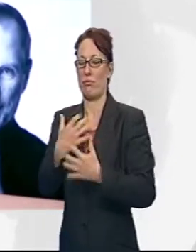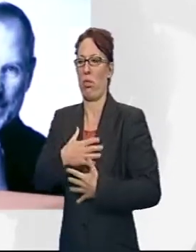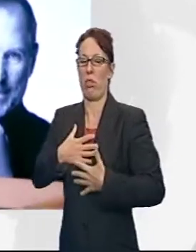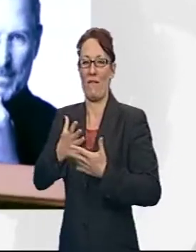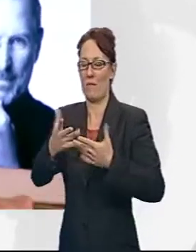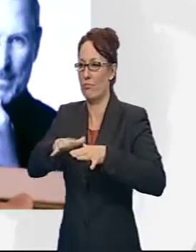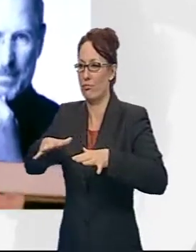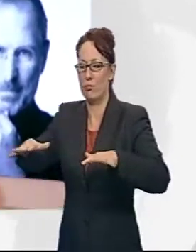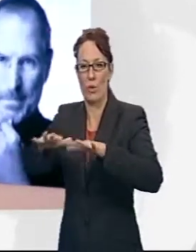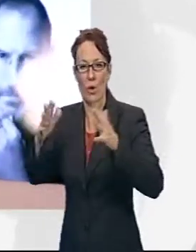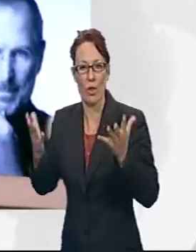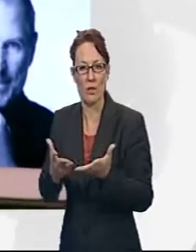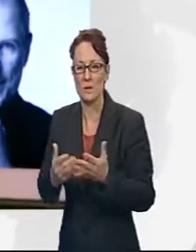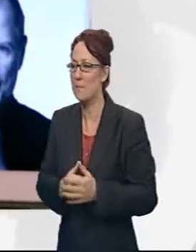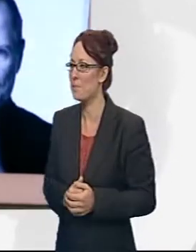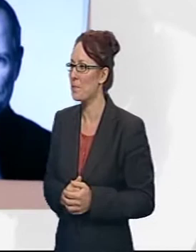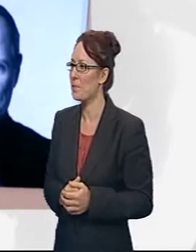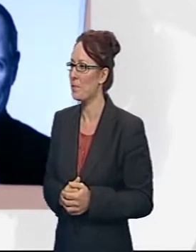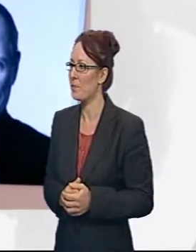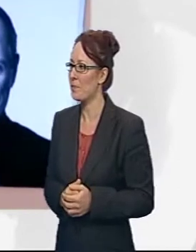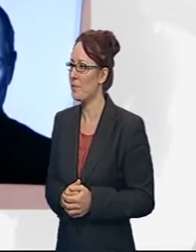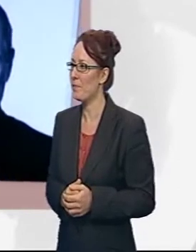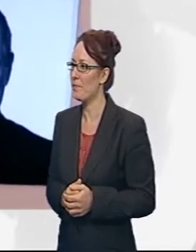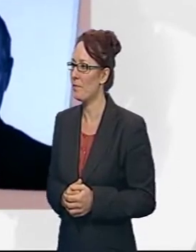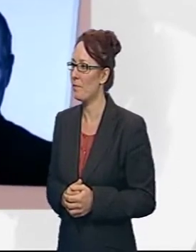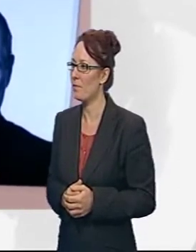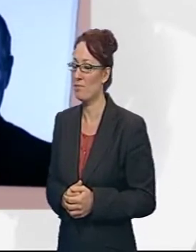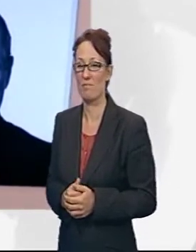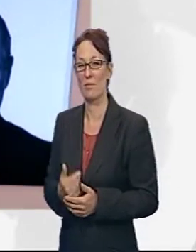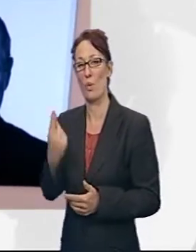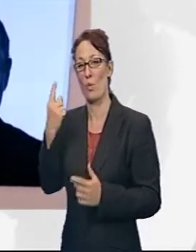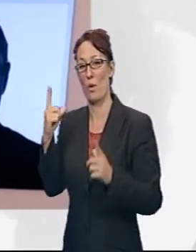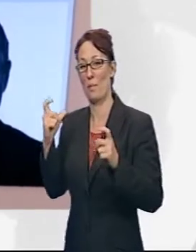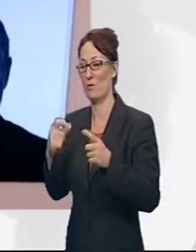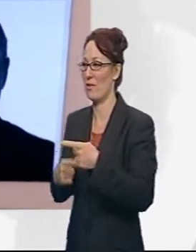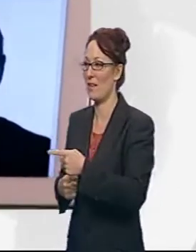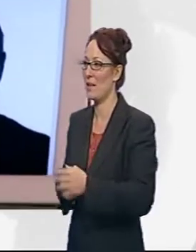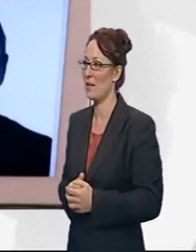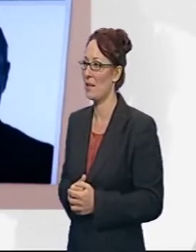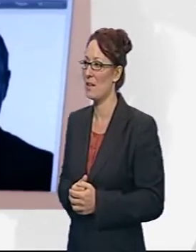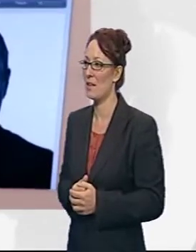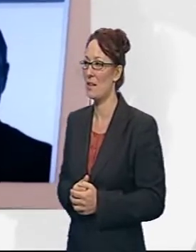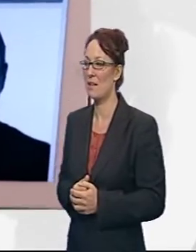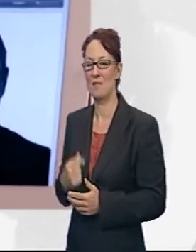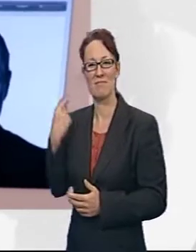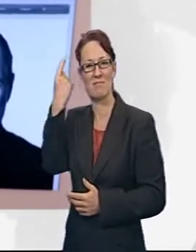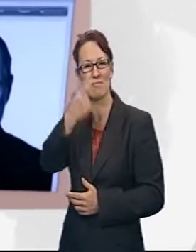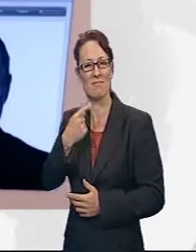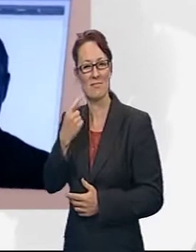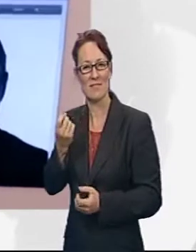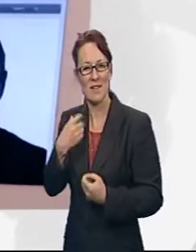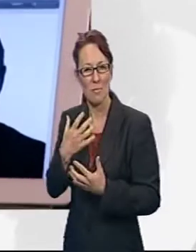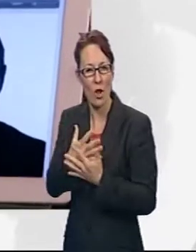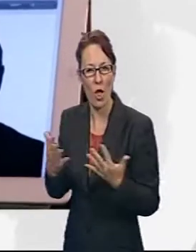shown on an iPad one of Steve Jobs creations tells you a lot really the tablet